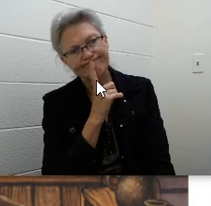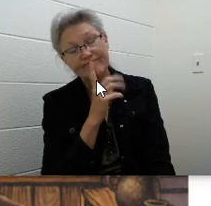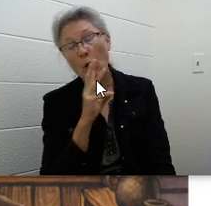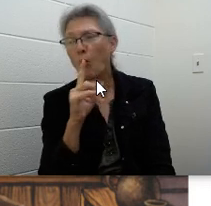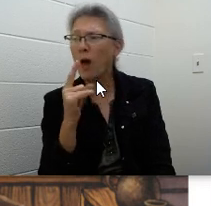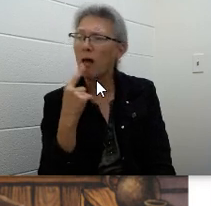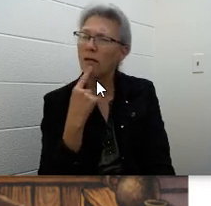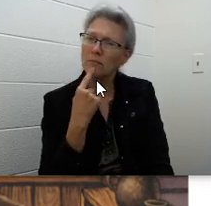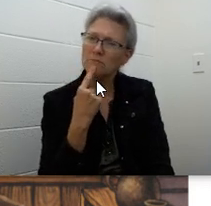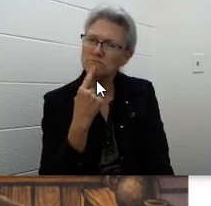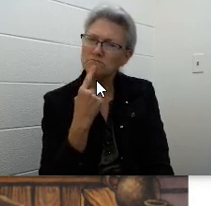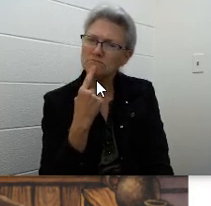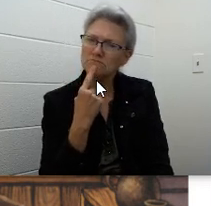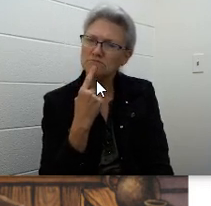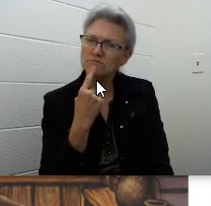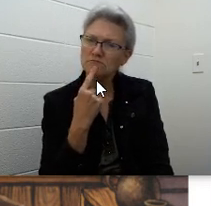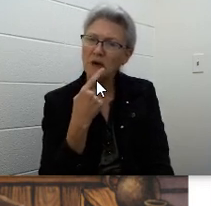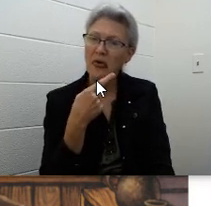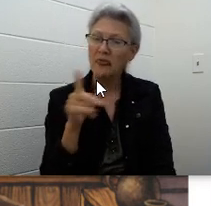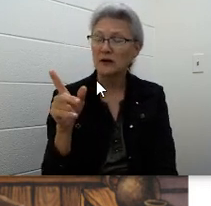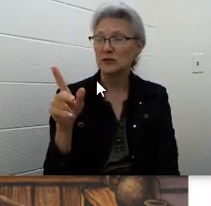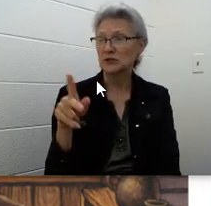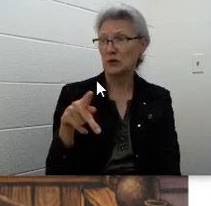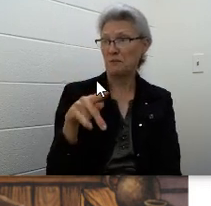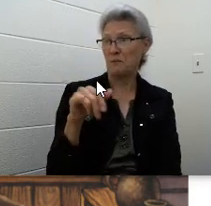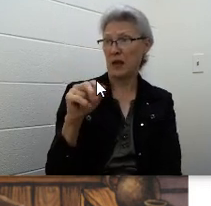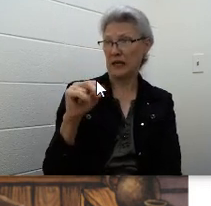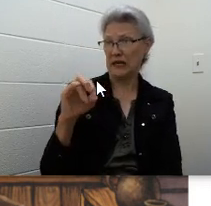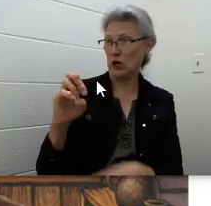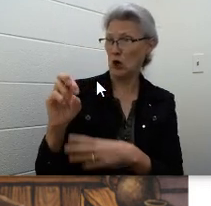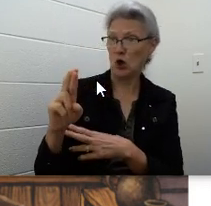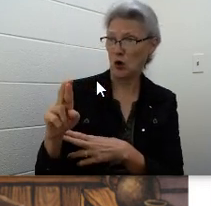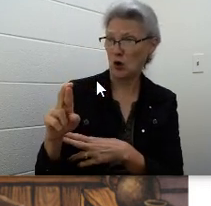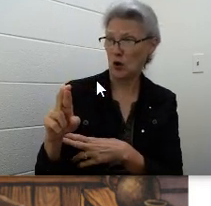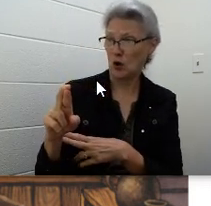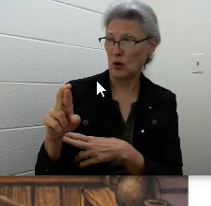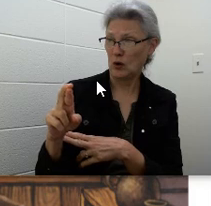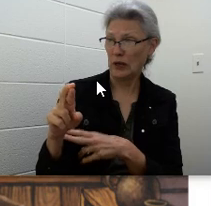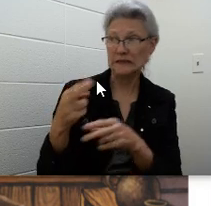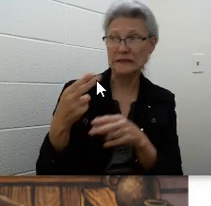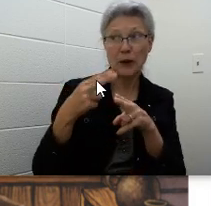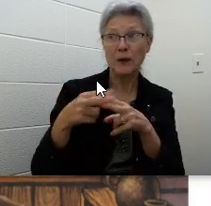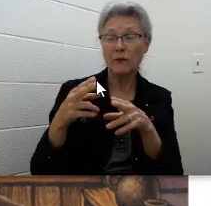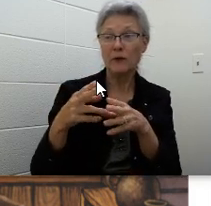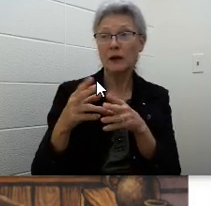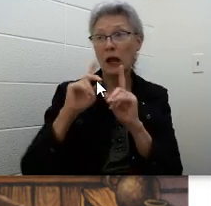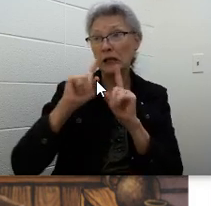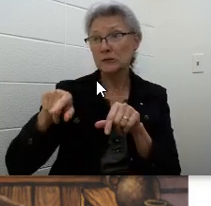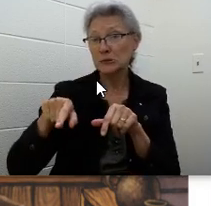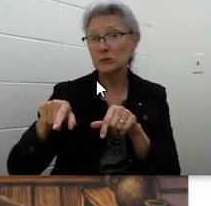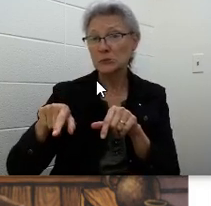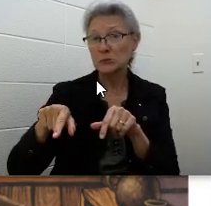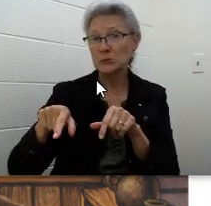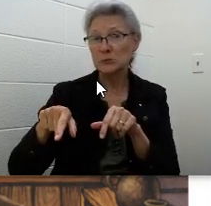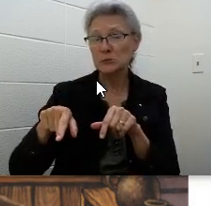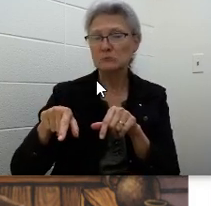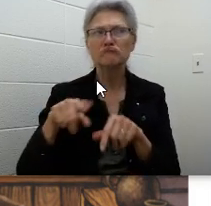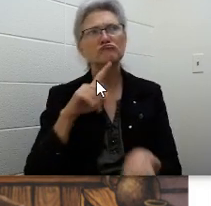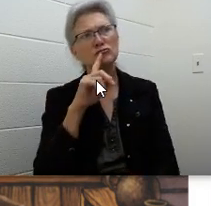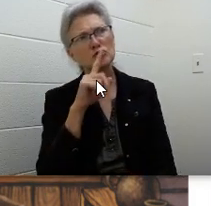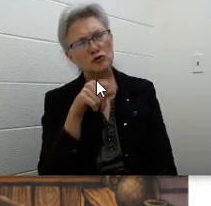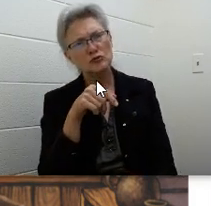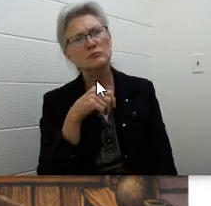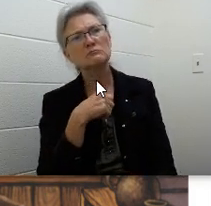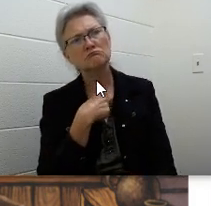Well, there's the pioneer, said Wilmer, as a temporary solution. True,